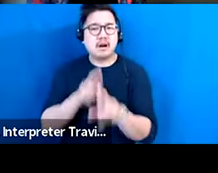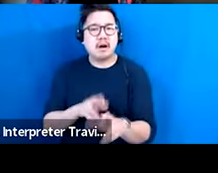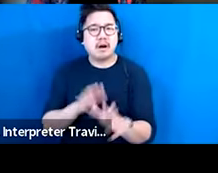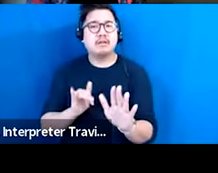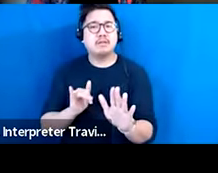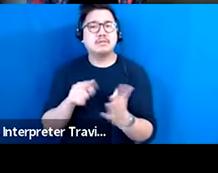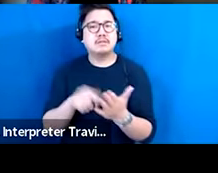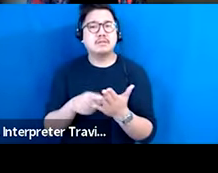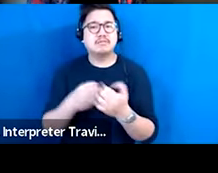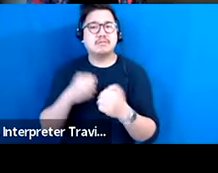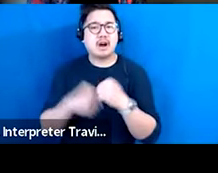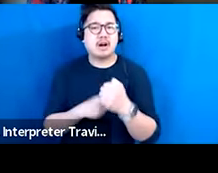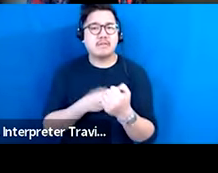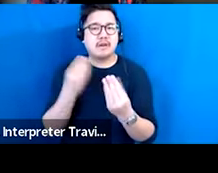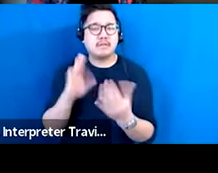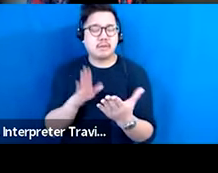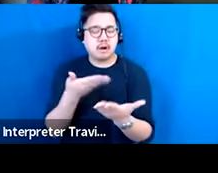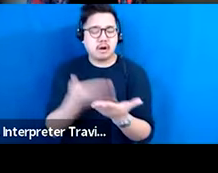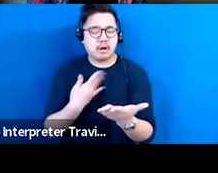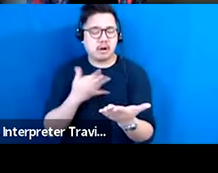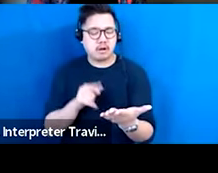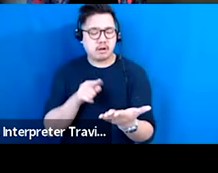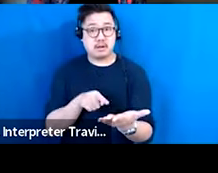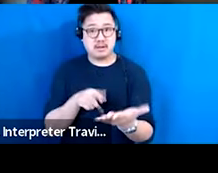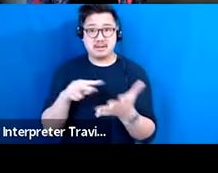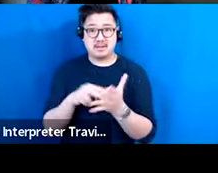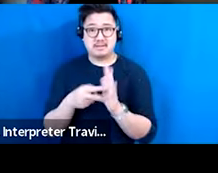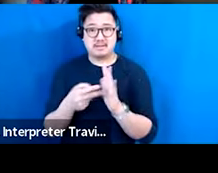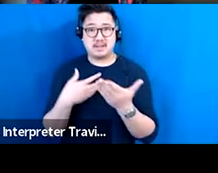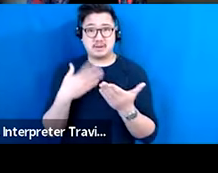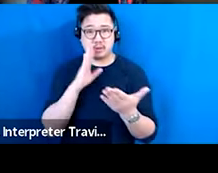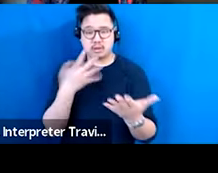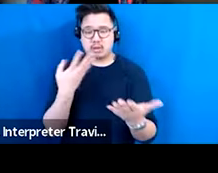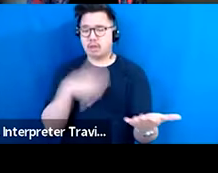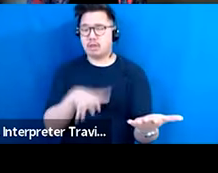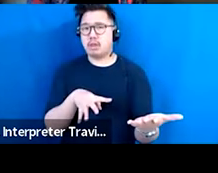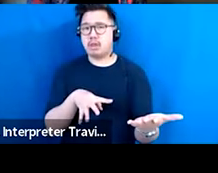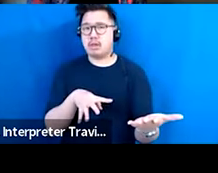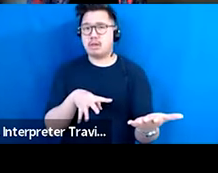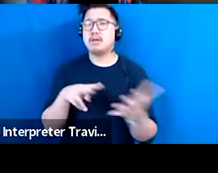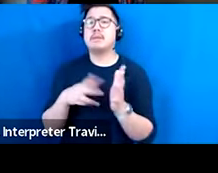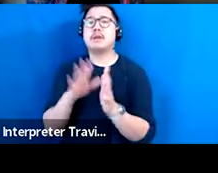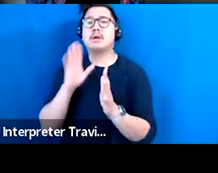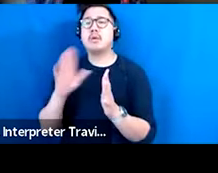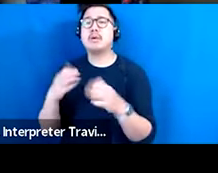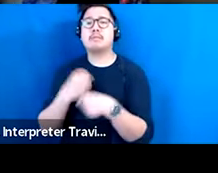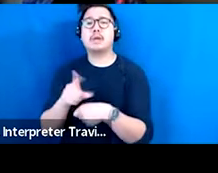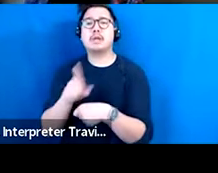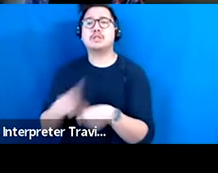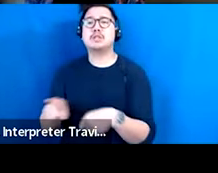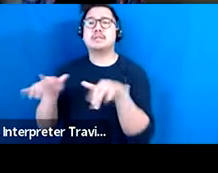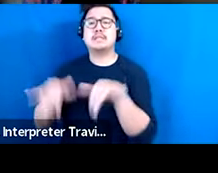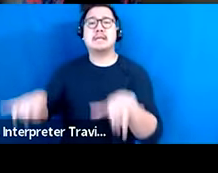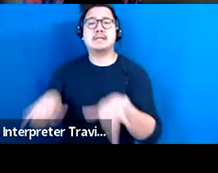information about, that we will ignore them in favor of continuing the status quo because it's what feels good,